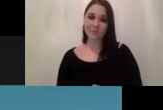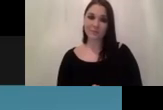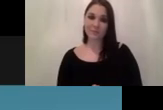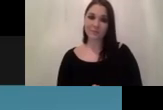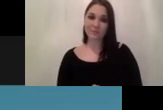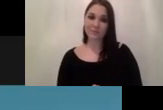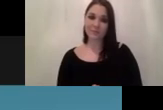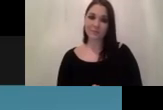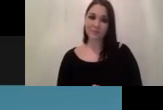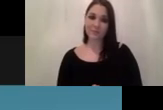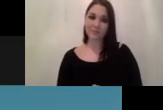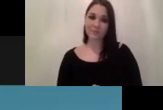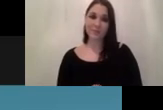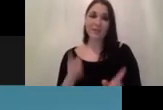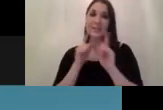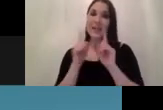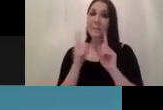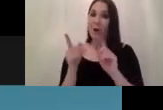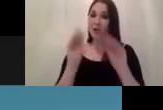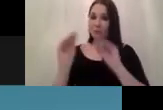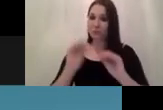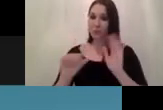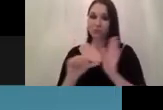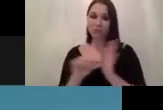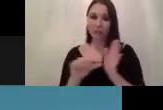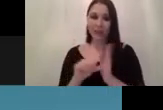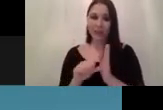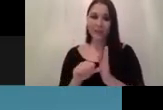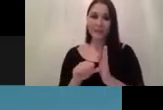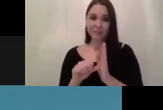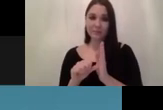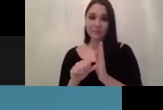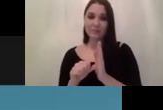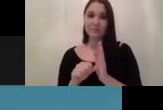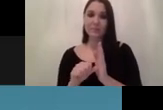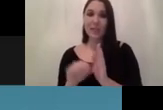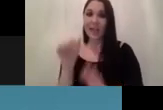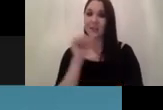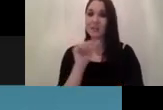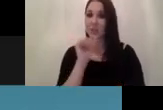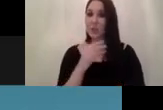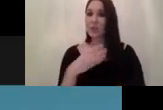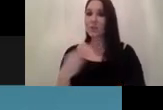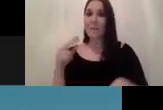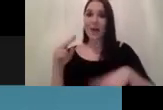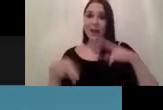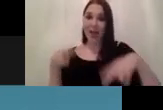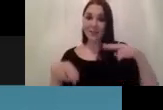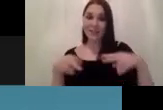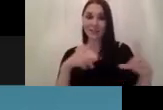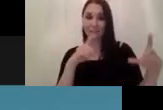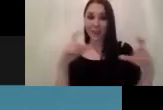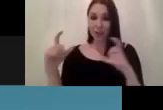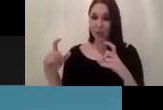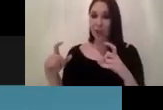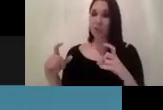quite sure that there are open source data sets and open source models out there they could do some some analysis of pictures of you know